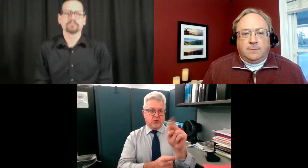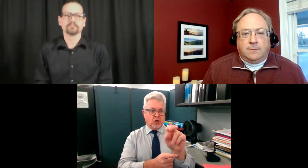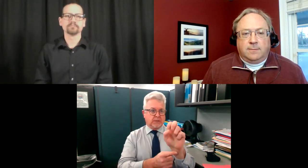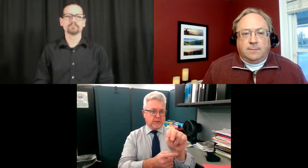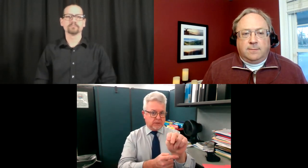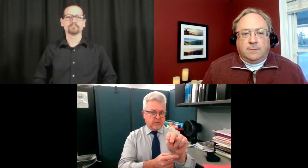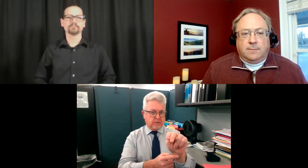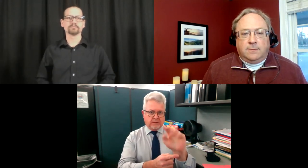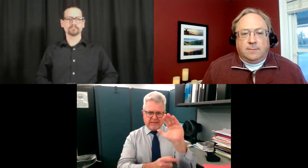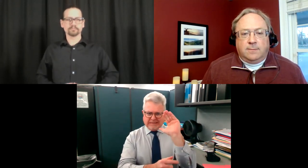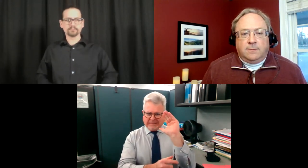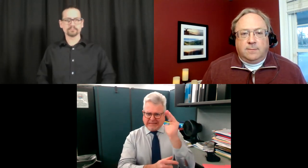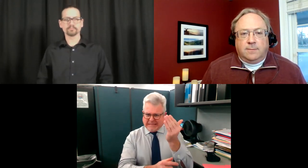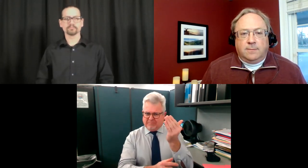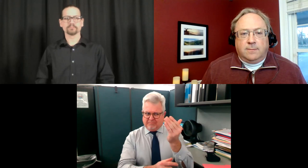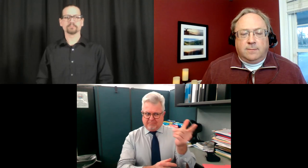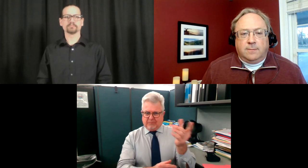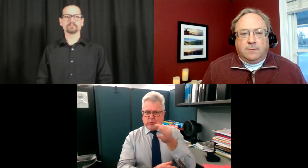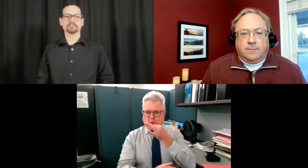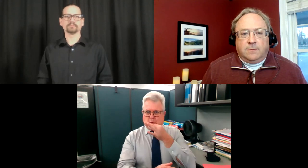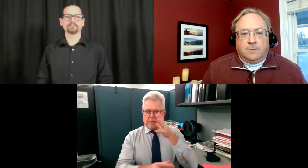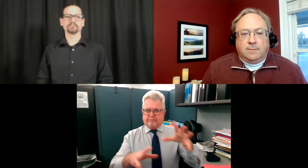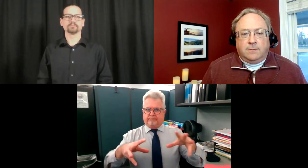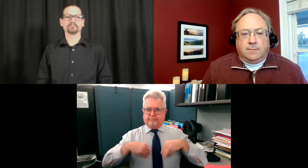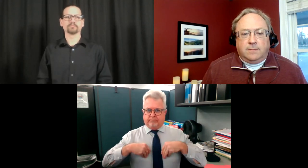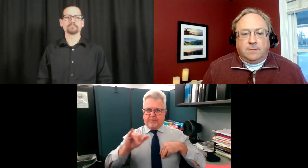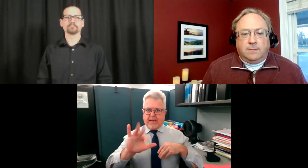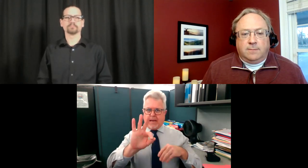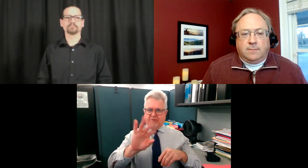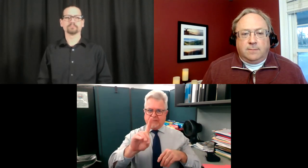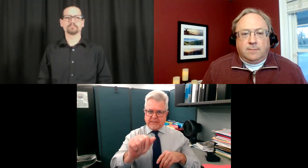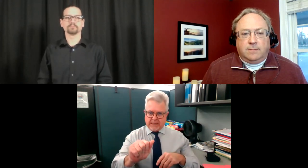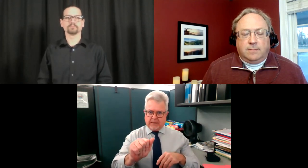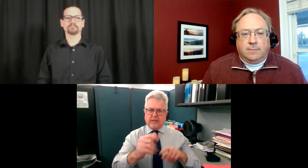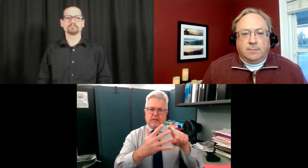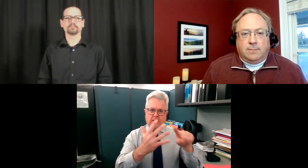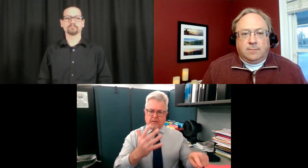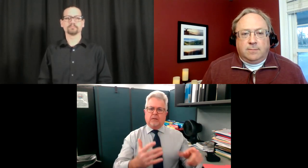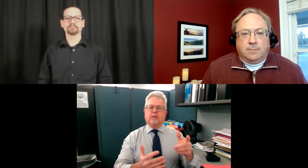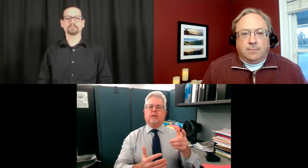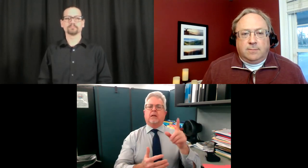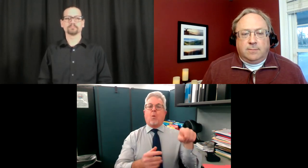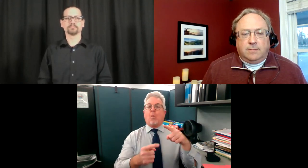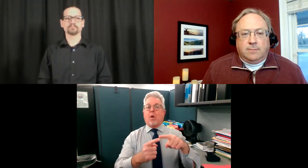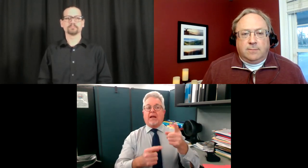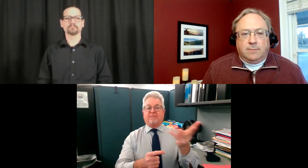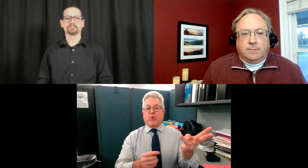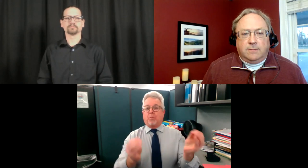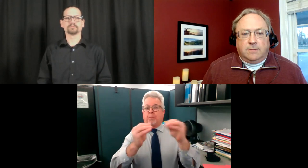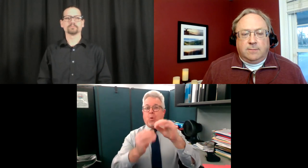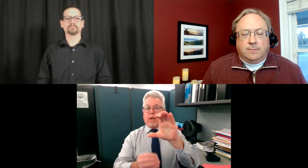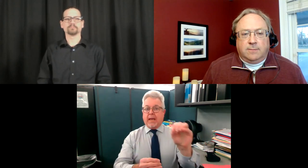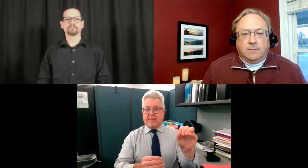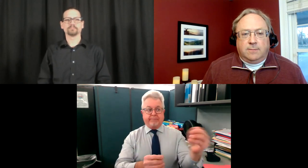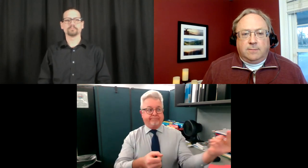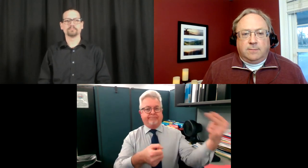that there might be another vaccine, Johnson & Johnson, that will be approved very soon by the Food and Drug Administration.